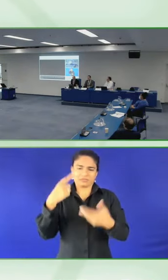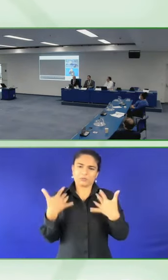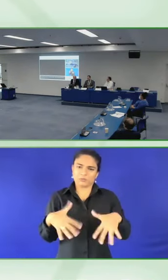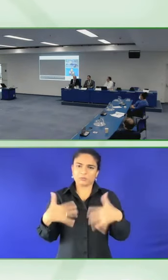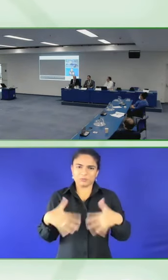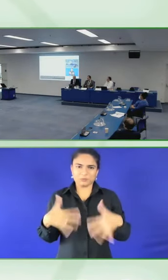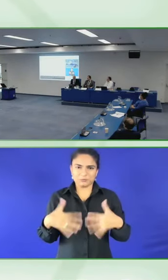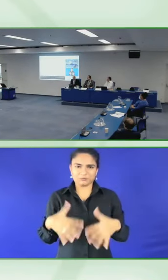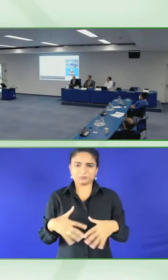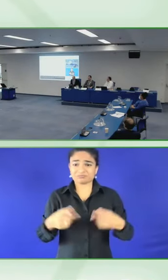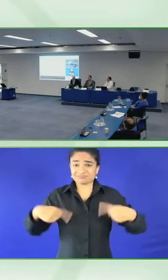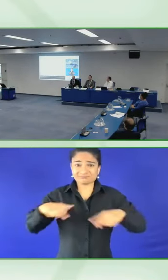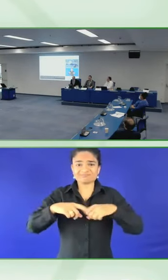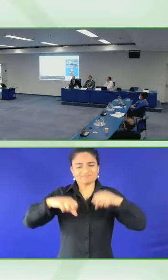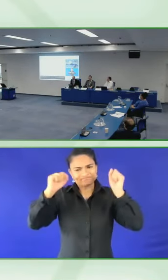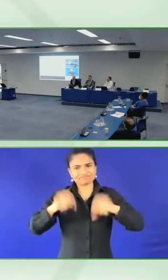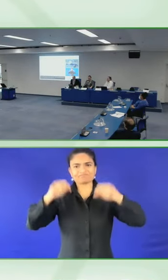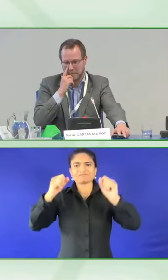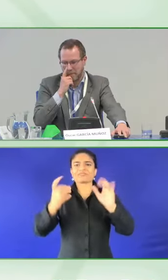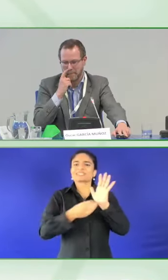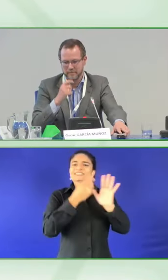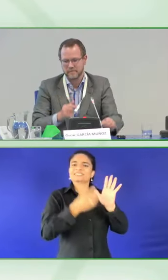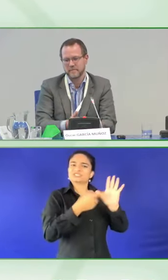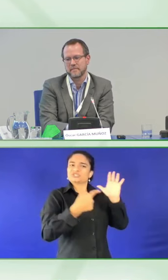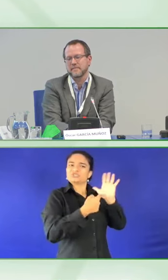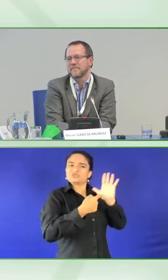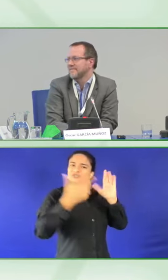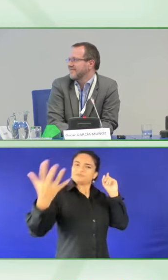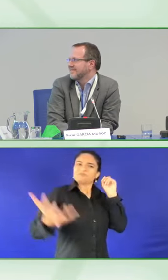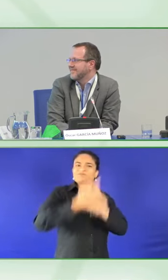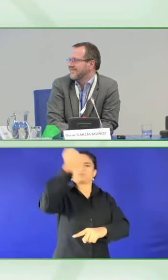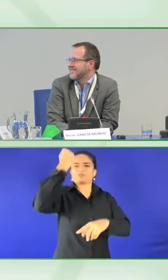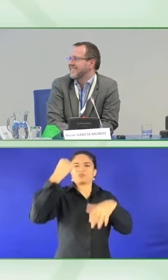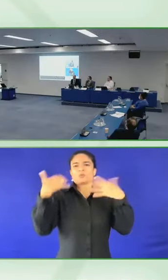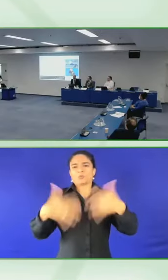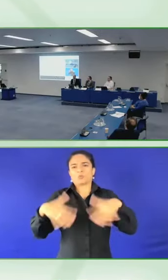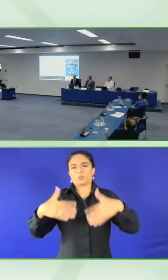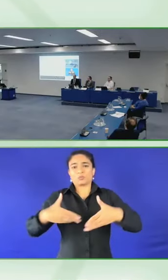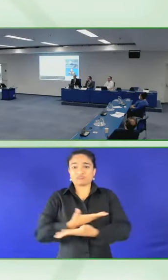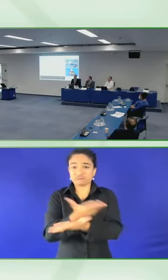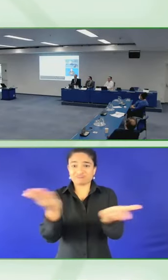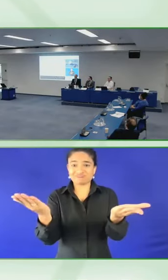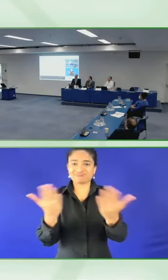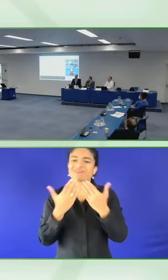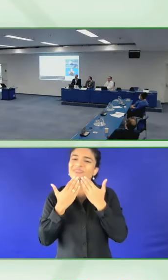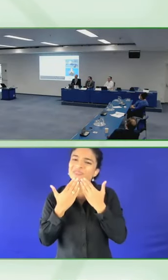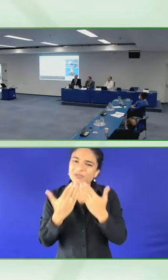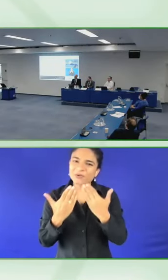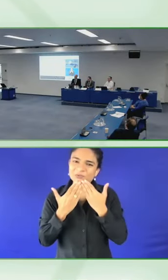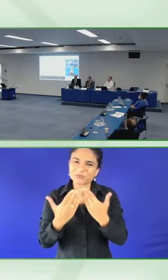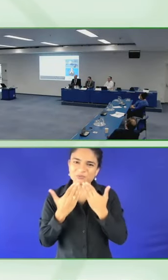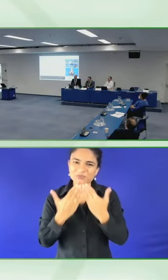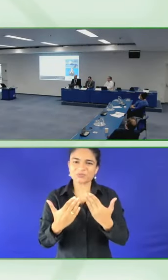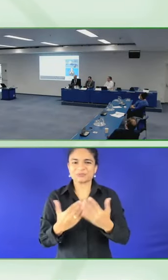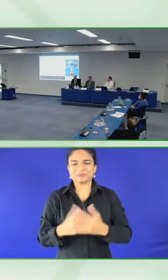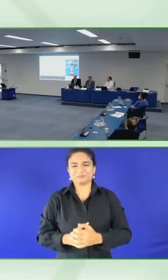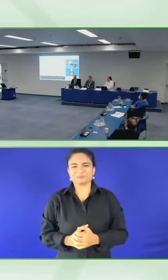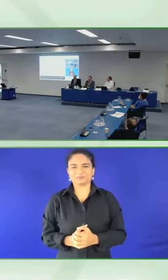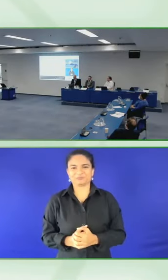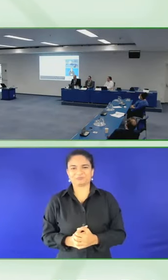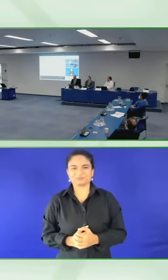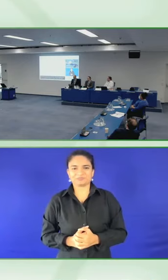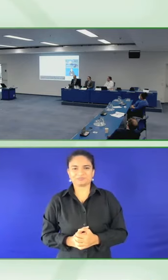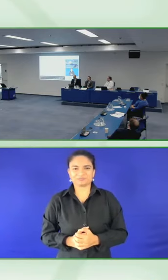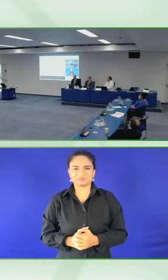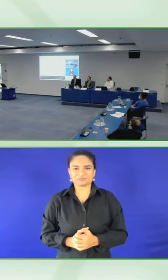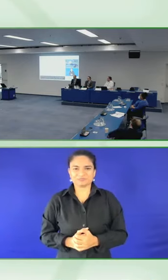Thank you. Thank you, Oscar. That was excellent. And I learned two new Spanish words that I did not know before. Very good. Okay. We're going to